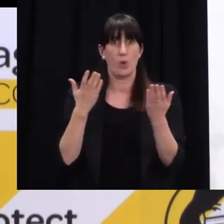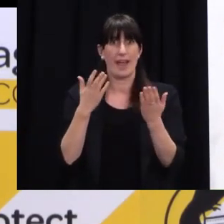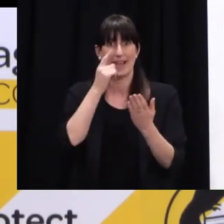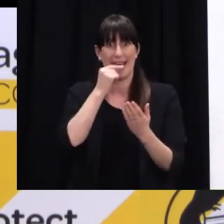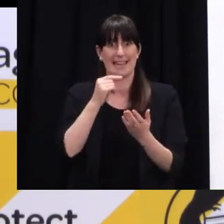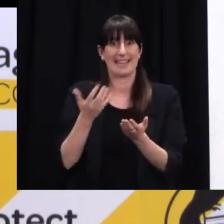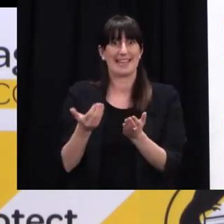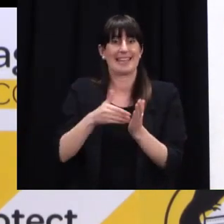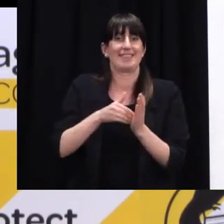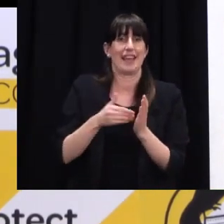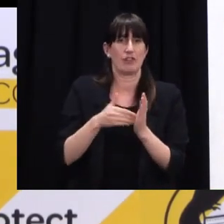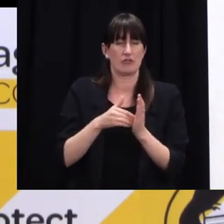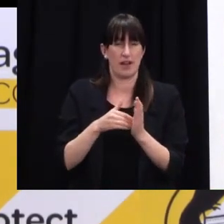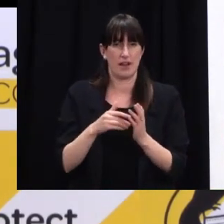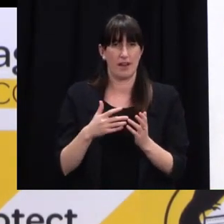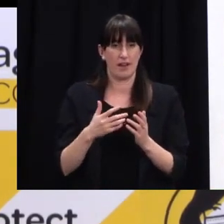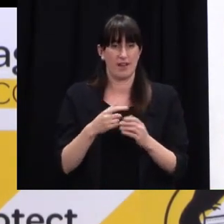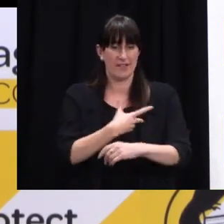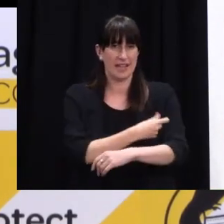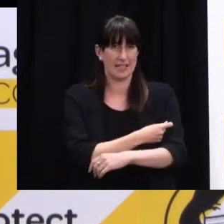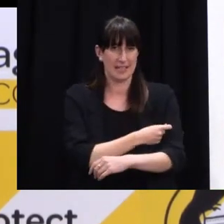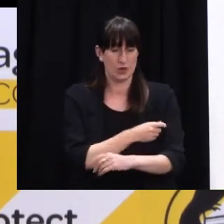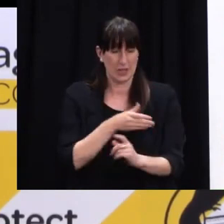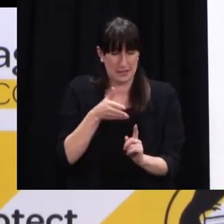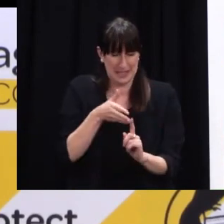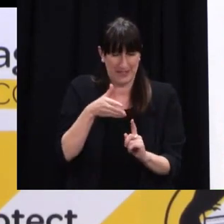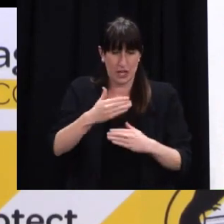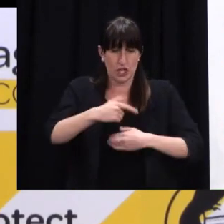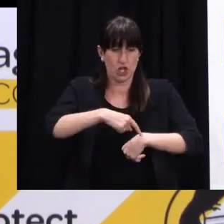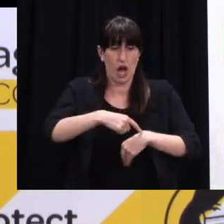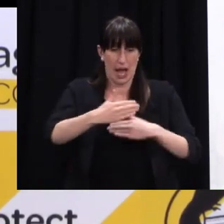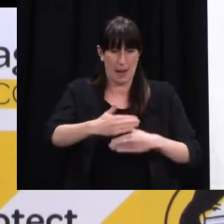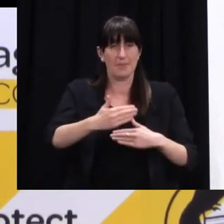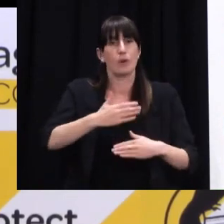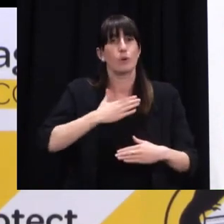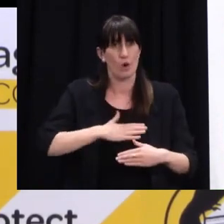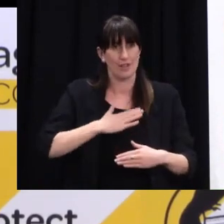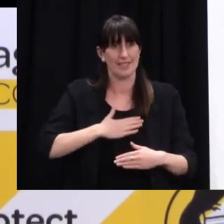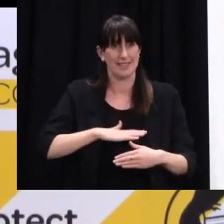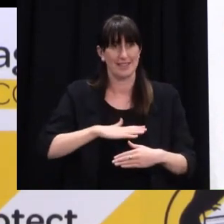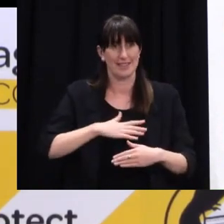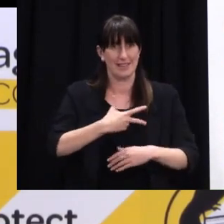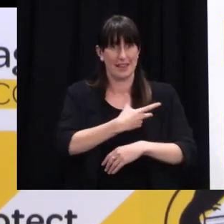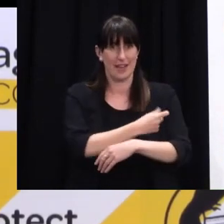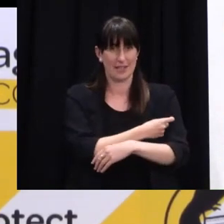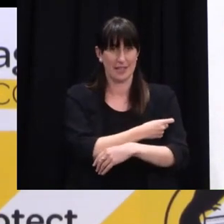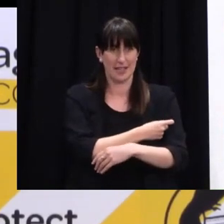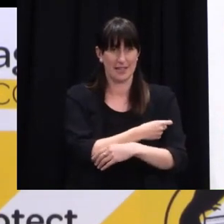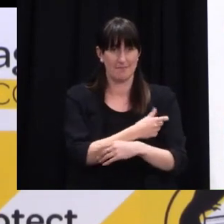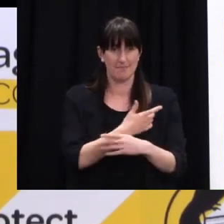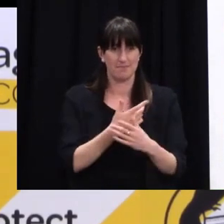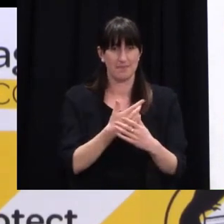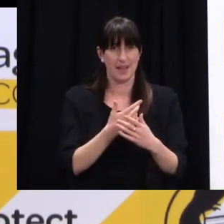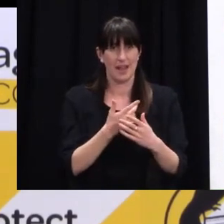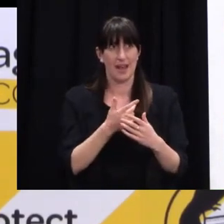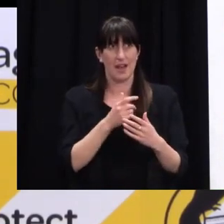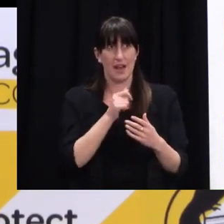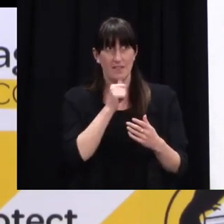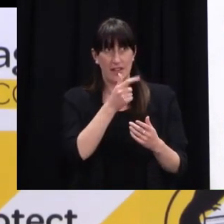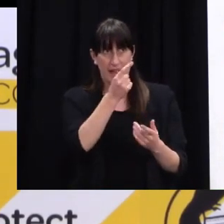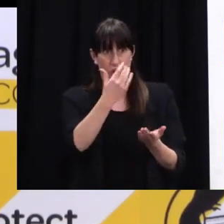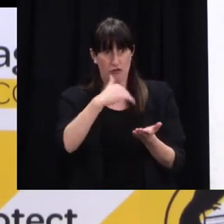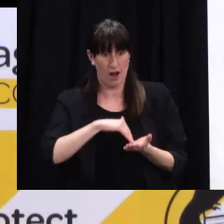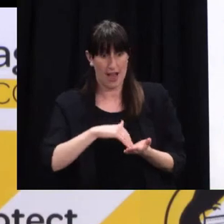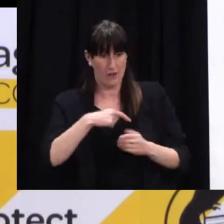that's when we were looking for particularly, you know, the availability of doses then, the ability to deliver in that time frame